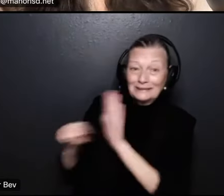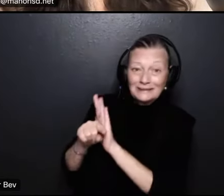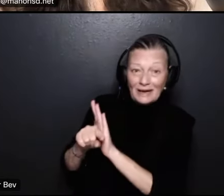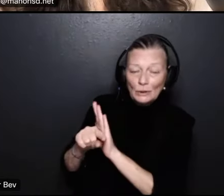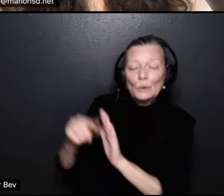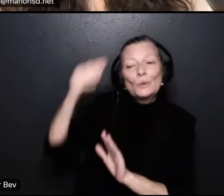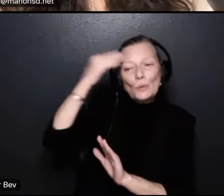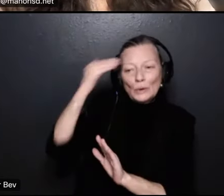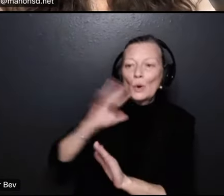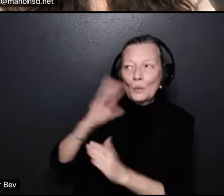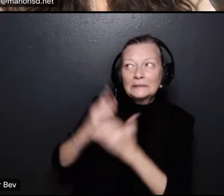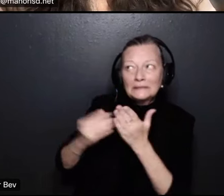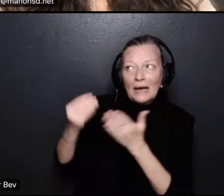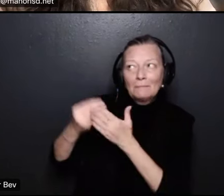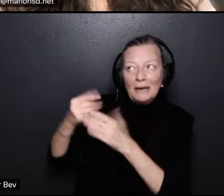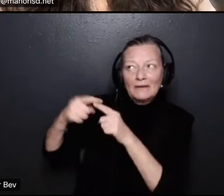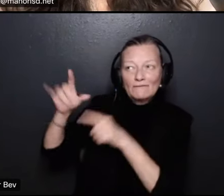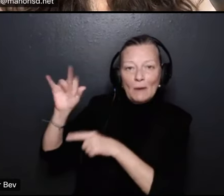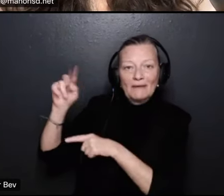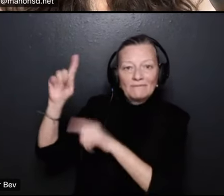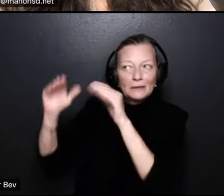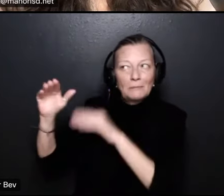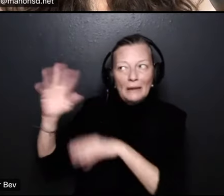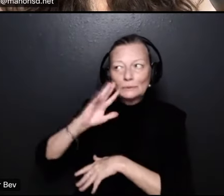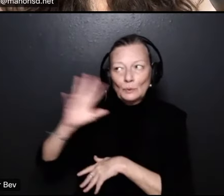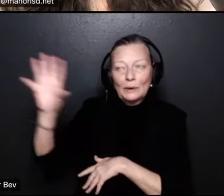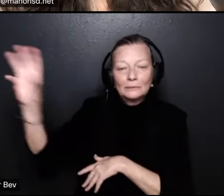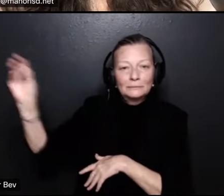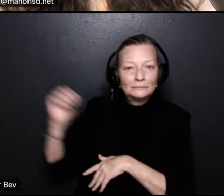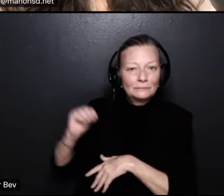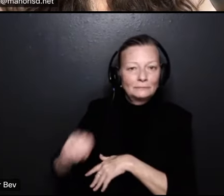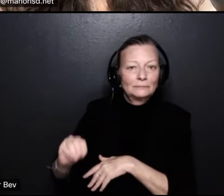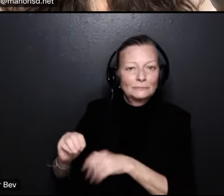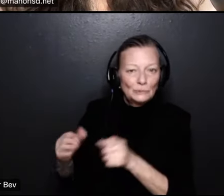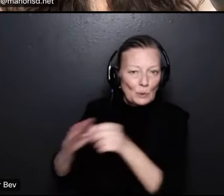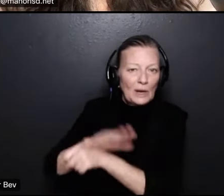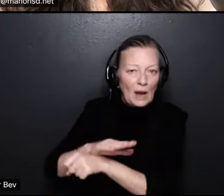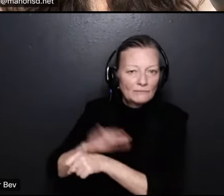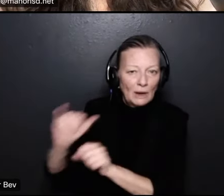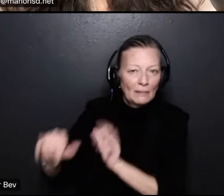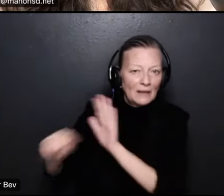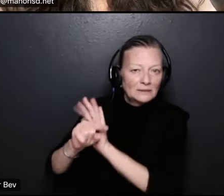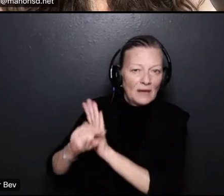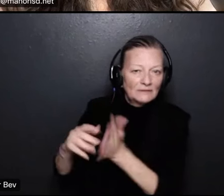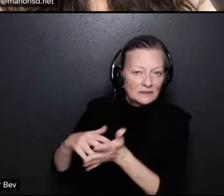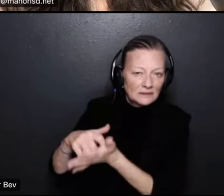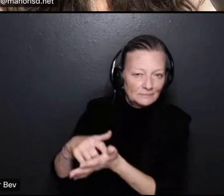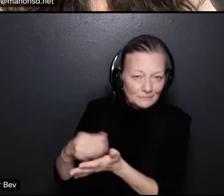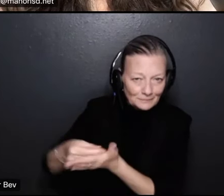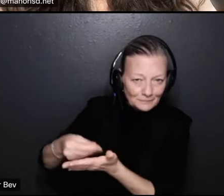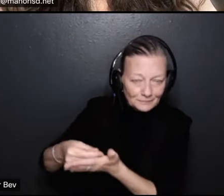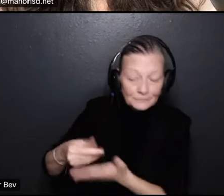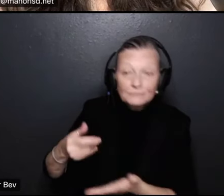from the fund balance most likely to cover that deficit and so that's that's the main way it gets spent now theoretically